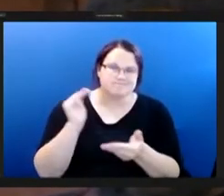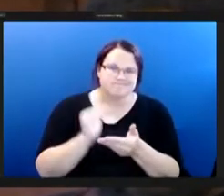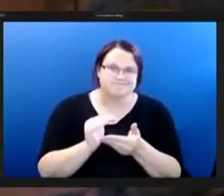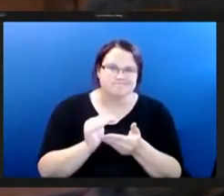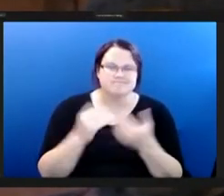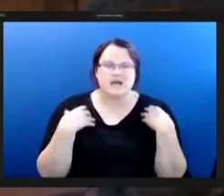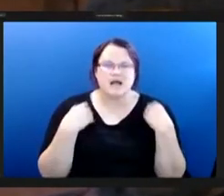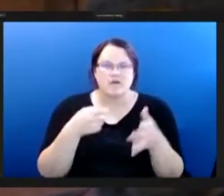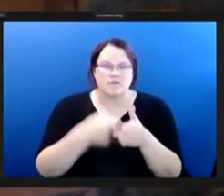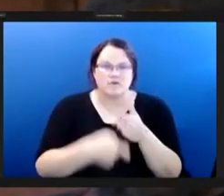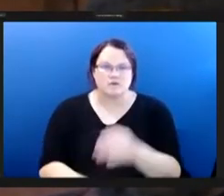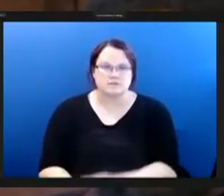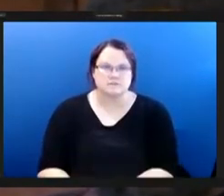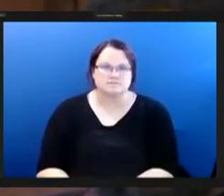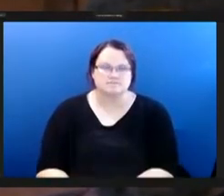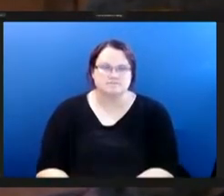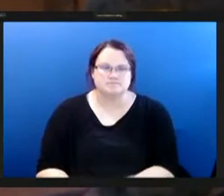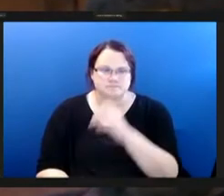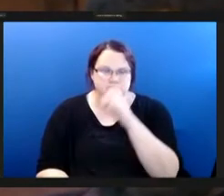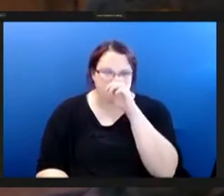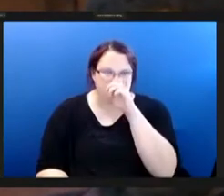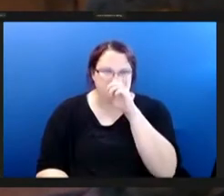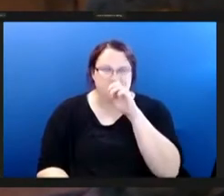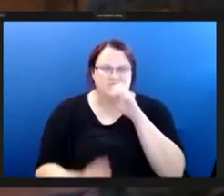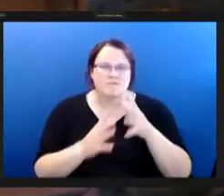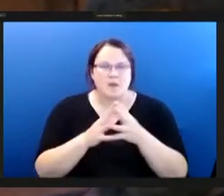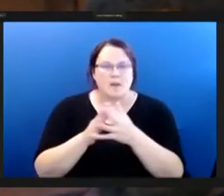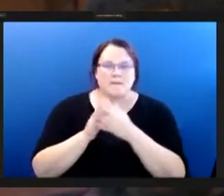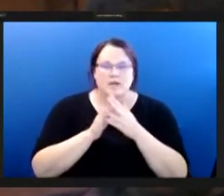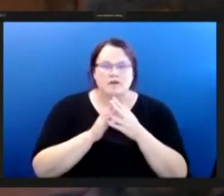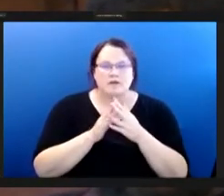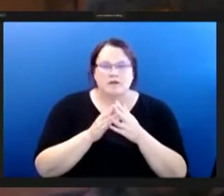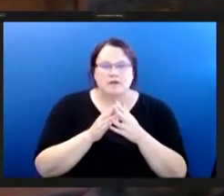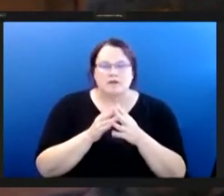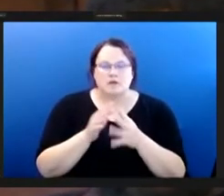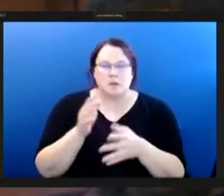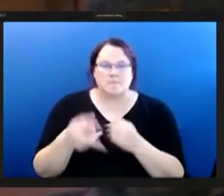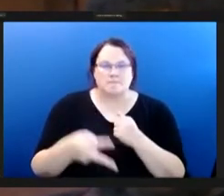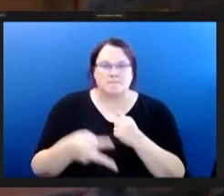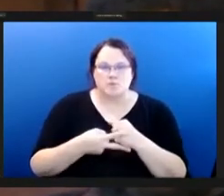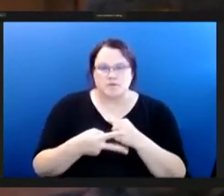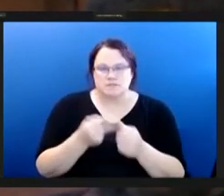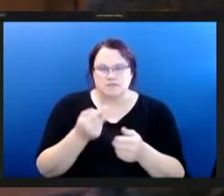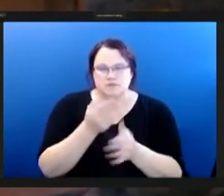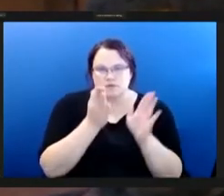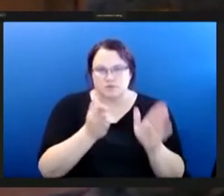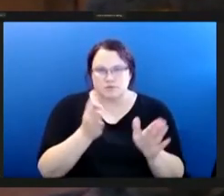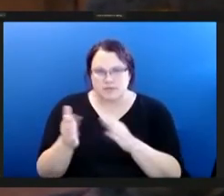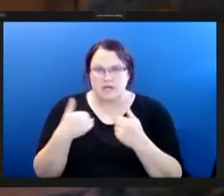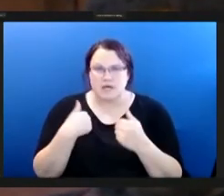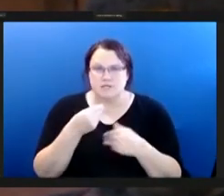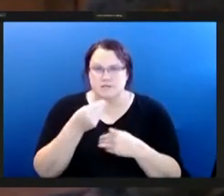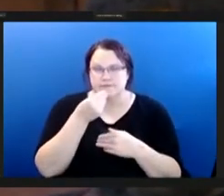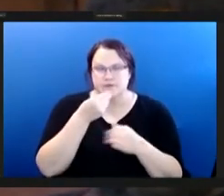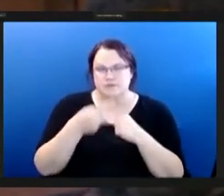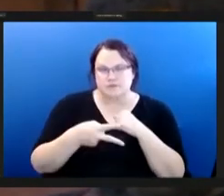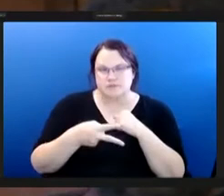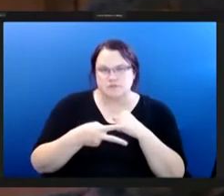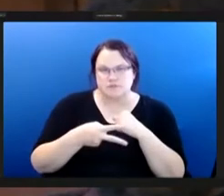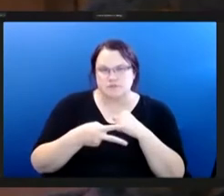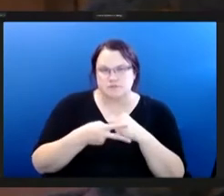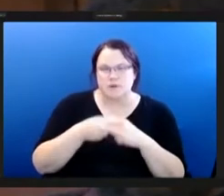costs the american rescue plan funding provides an ideal opportunity to address food security as a public health emergency